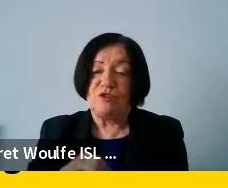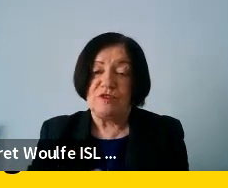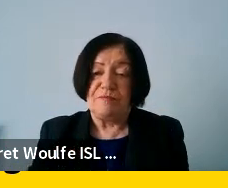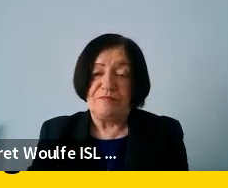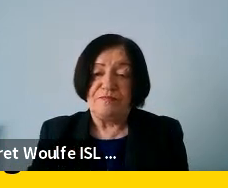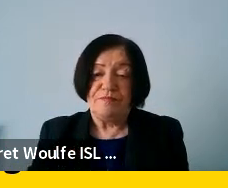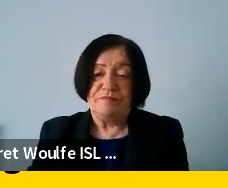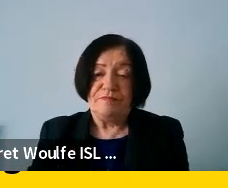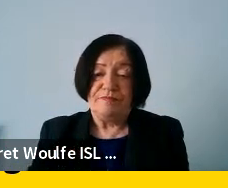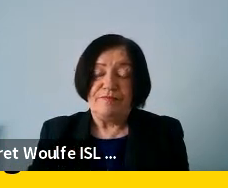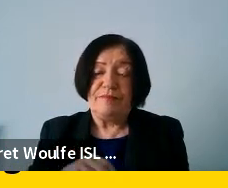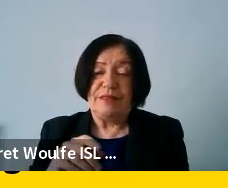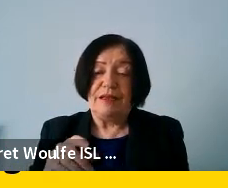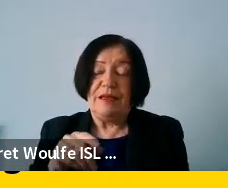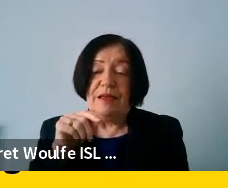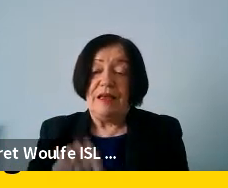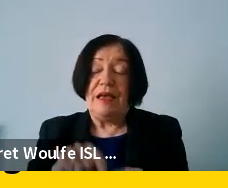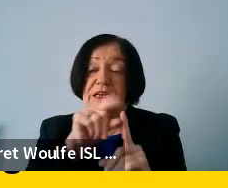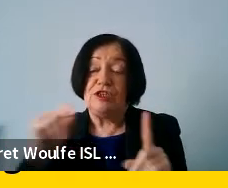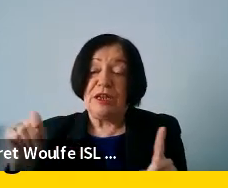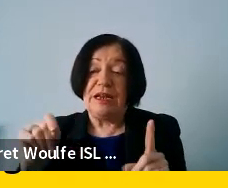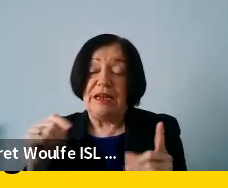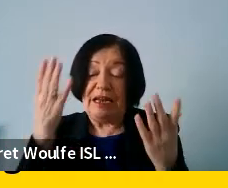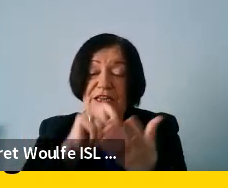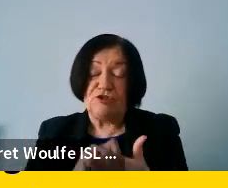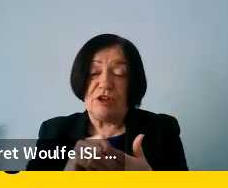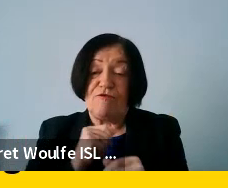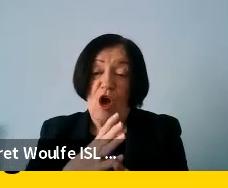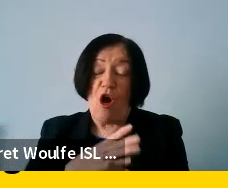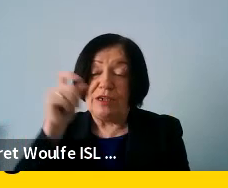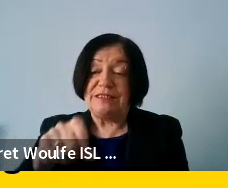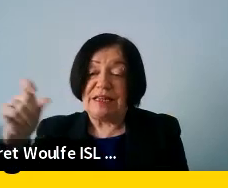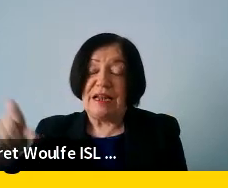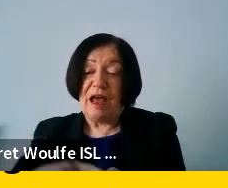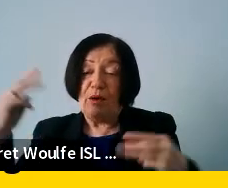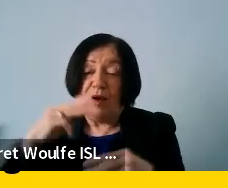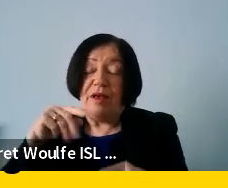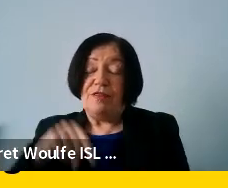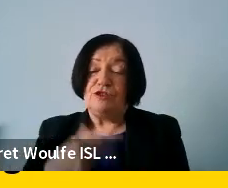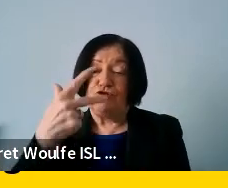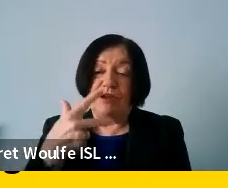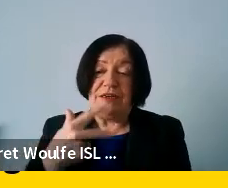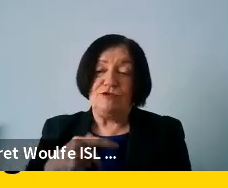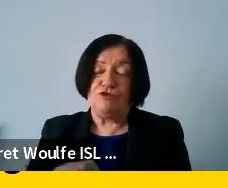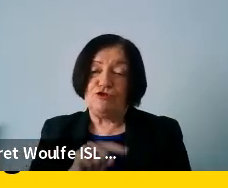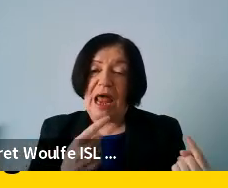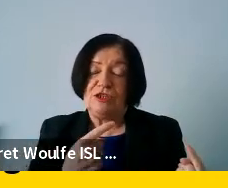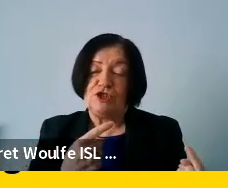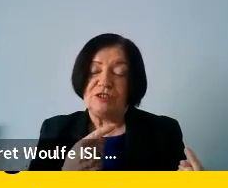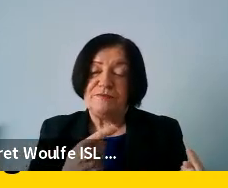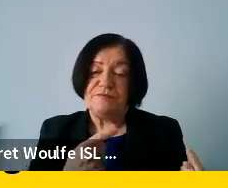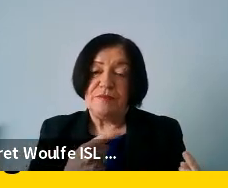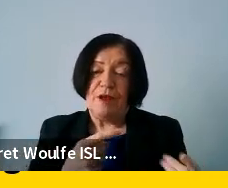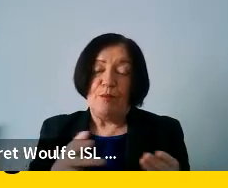So, um, ensure digital literacy for all citizens and data protection. So these are the three main challenges. So